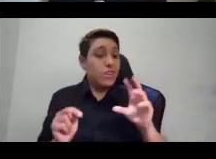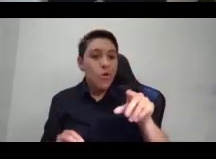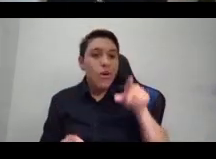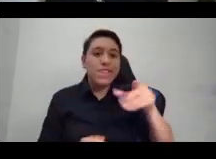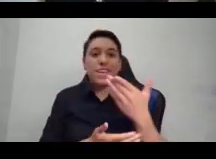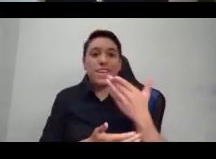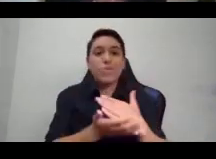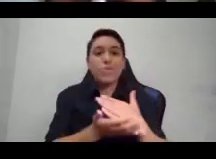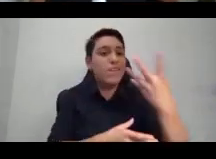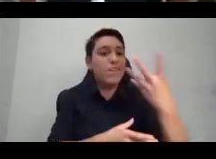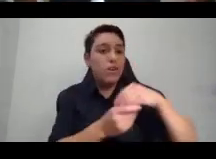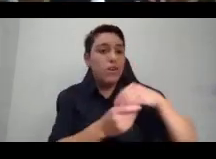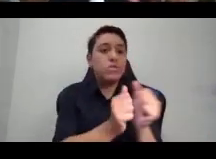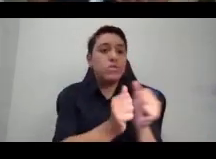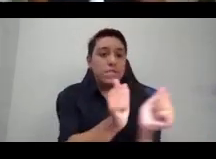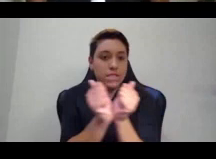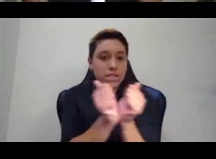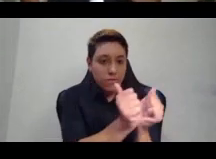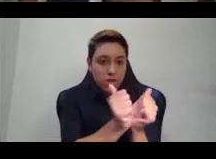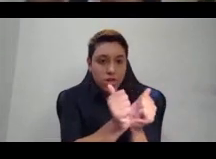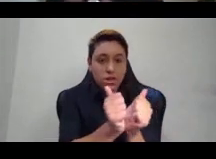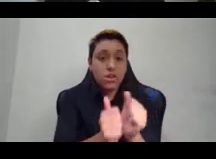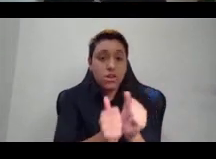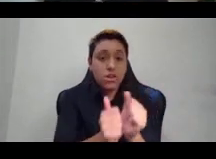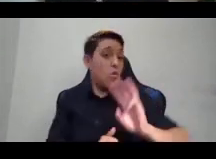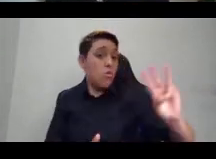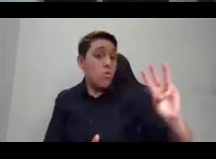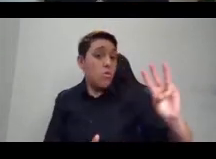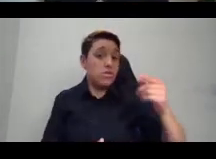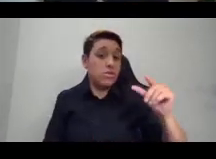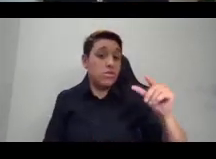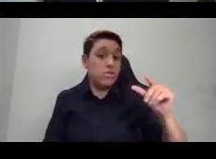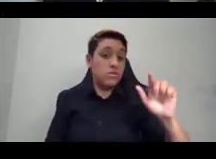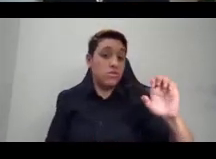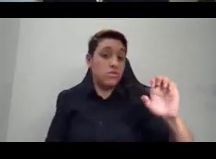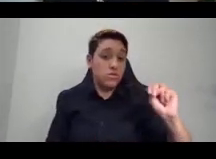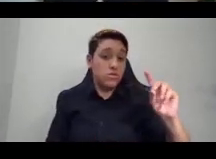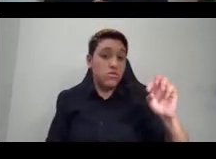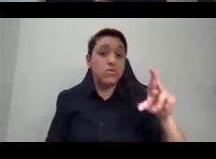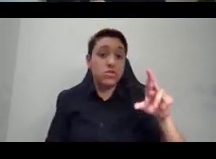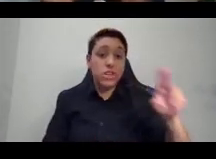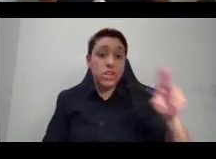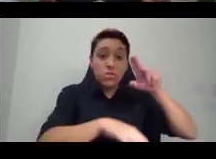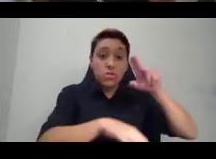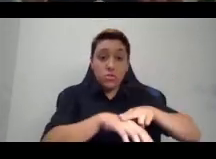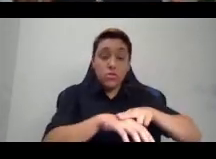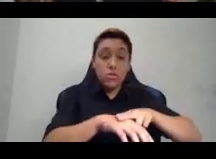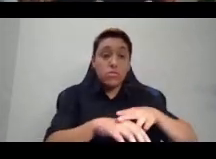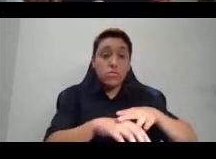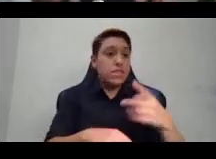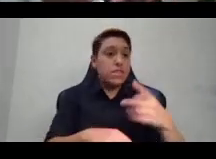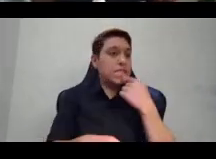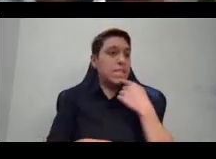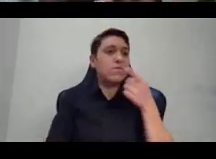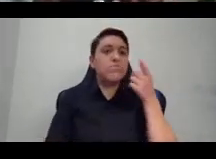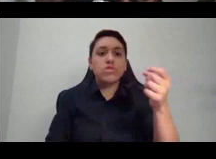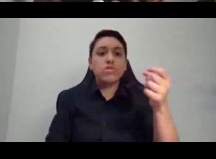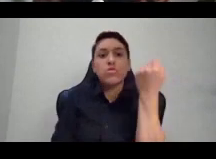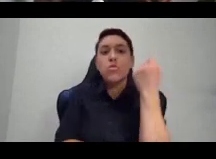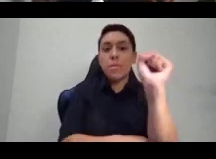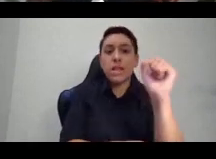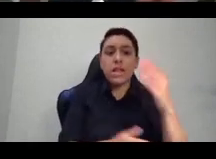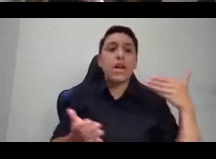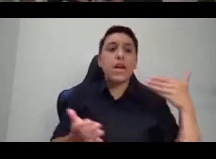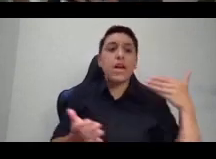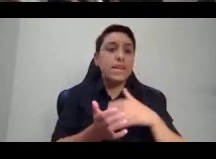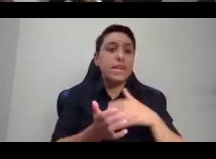gender norms or the Western gender norms, in this case, we could say that she was supposedly rebelling against, and that I would say